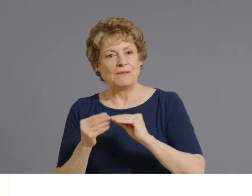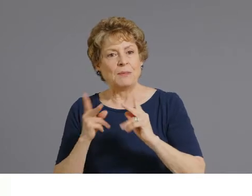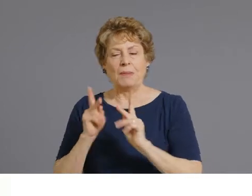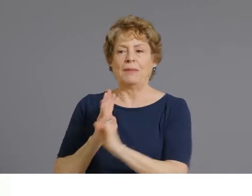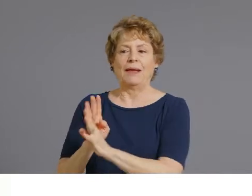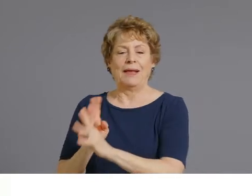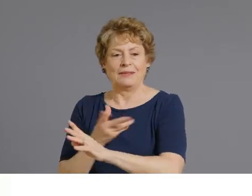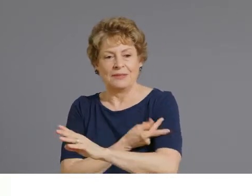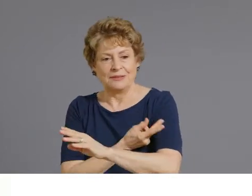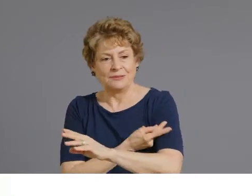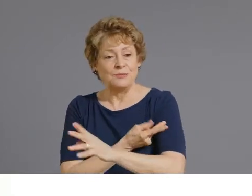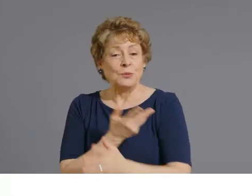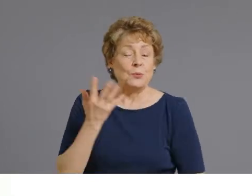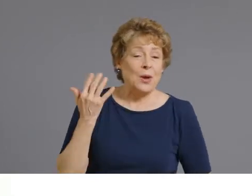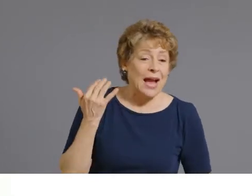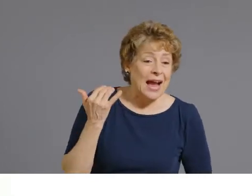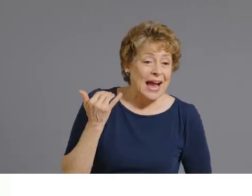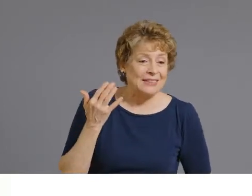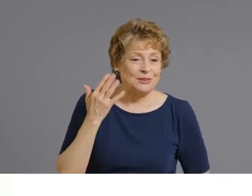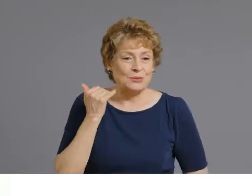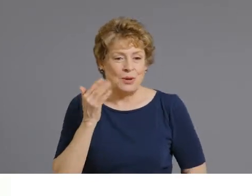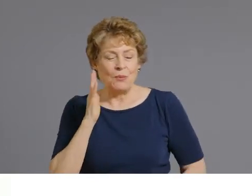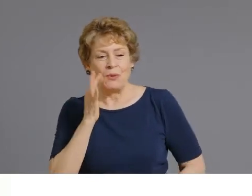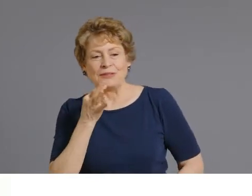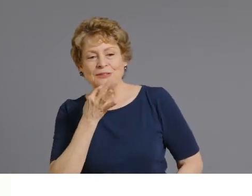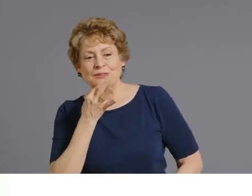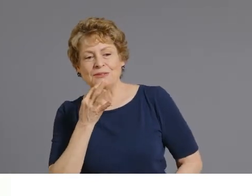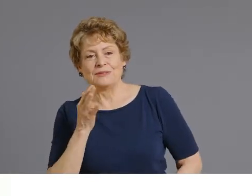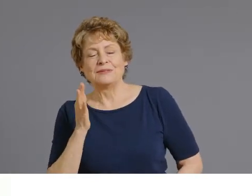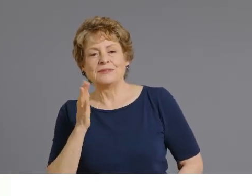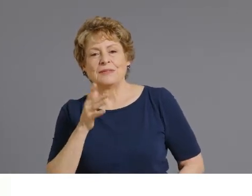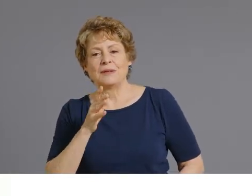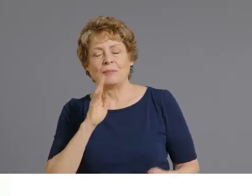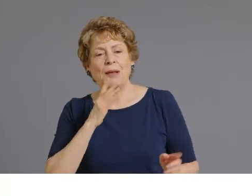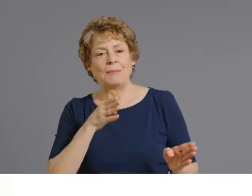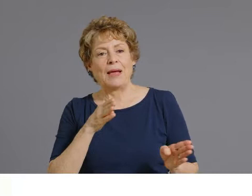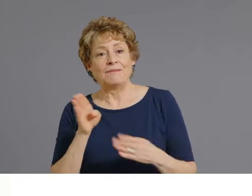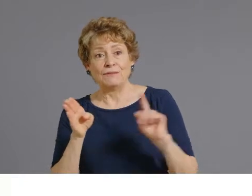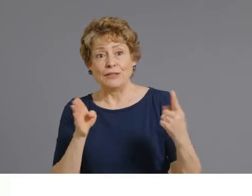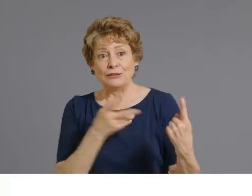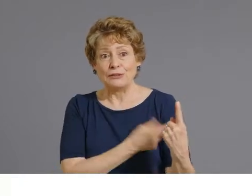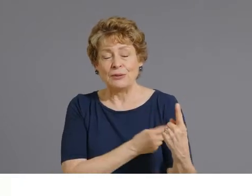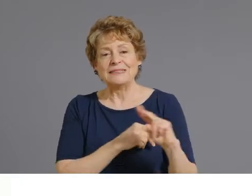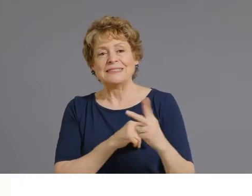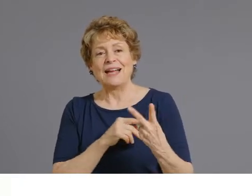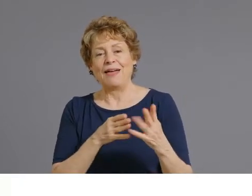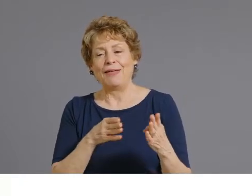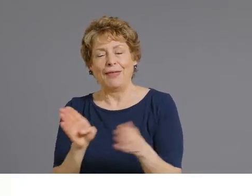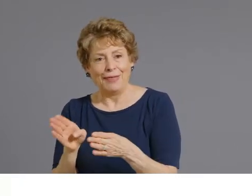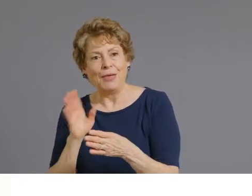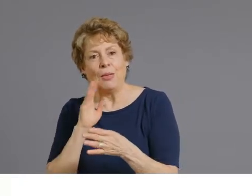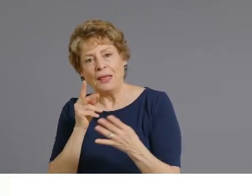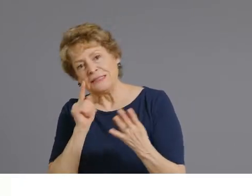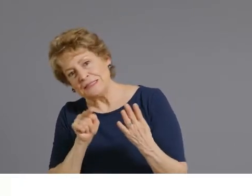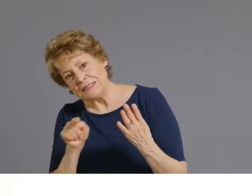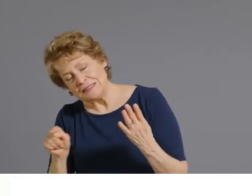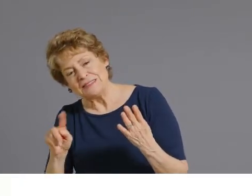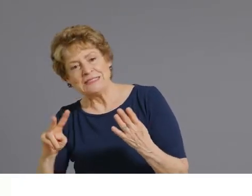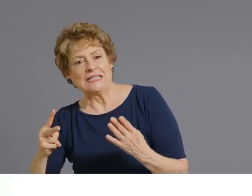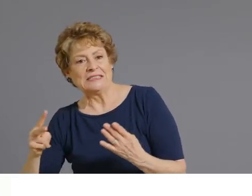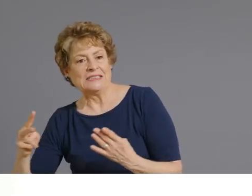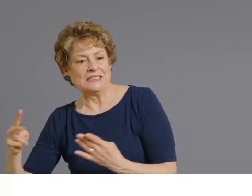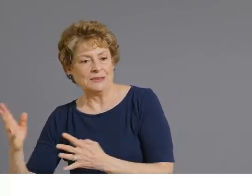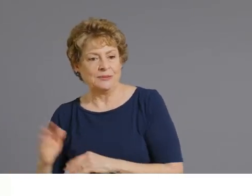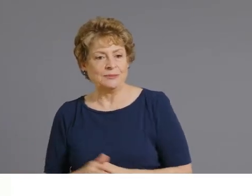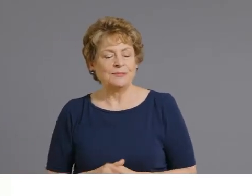of that will be second doses from those from the previous week. And you can see that we we've seen a significant decline at our state